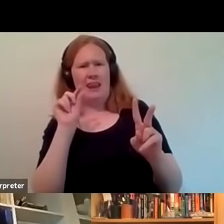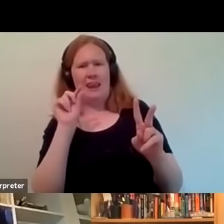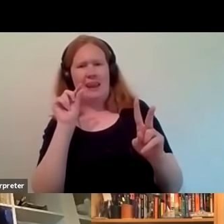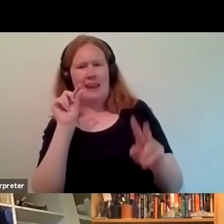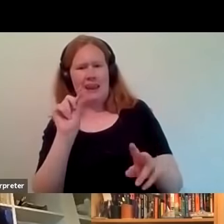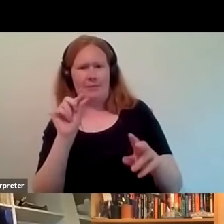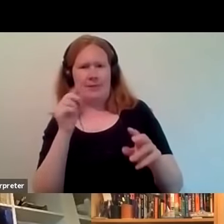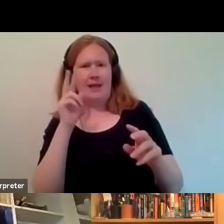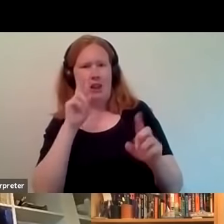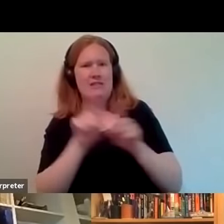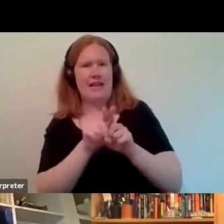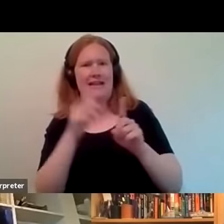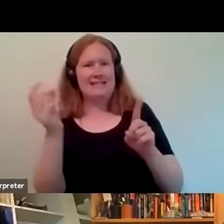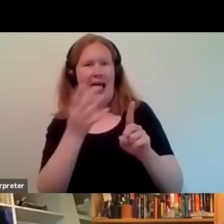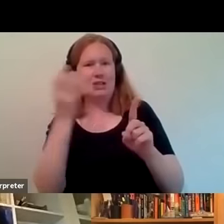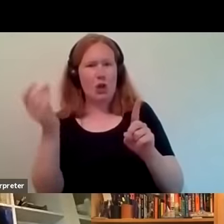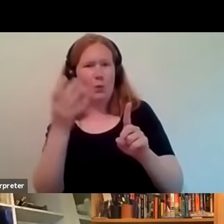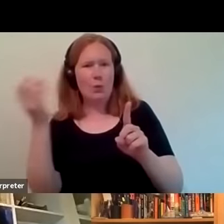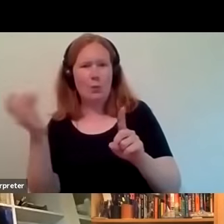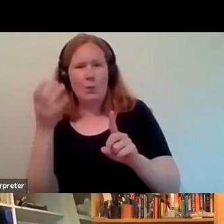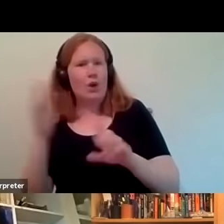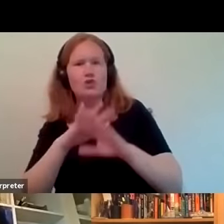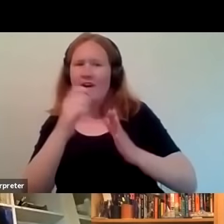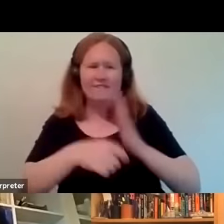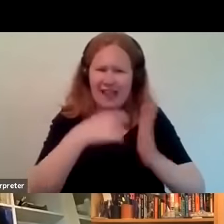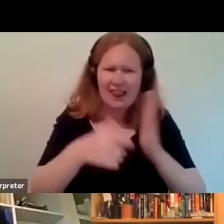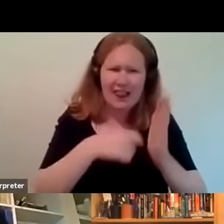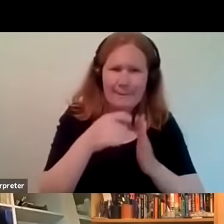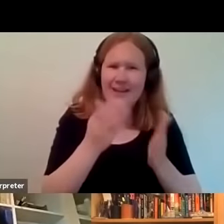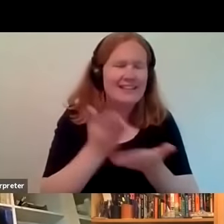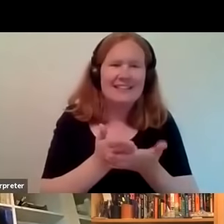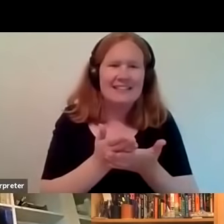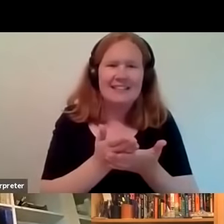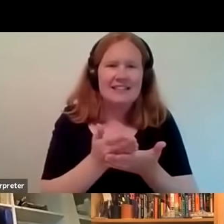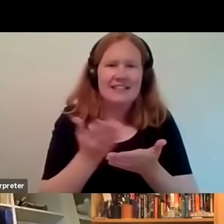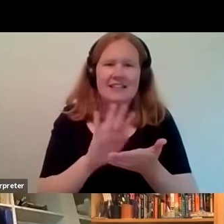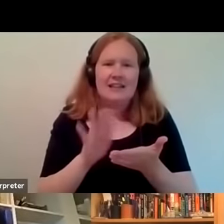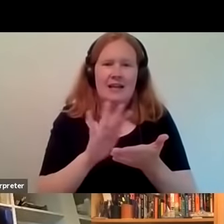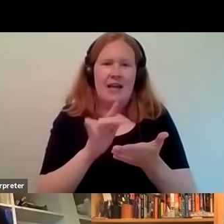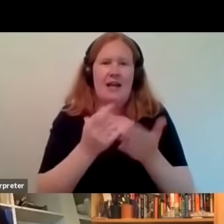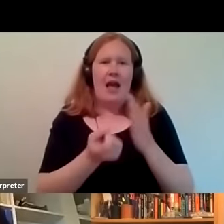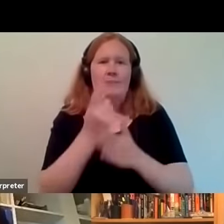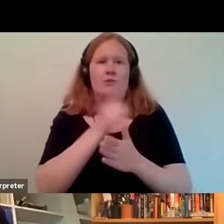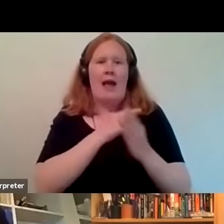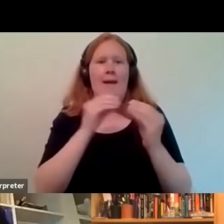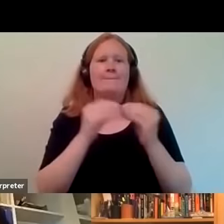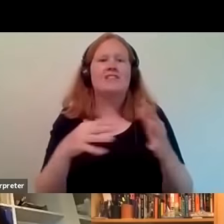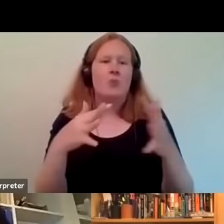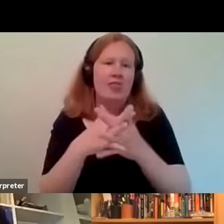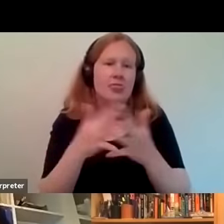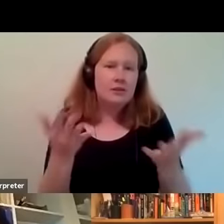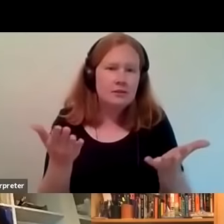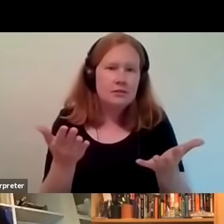slideshow as opposed to a movie and that's really subject to bandwidth it is actually